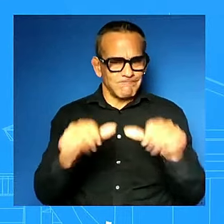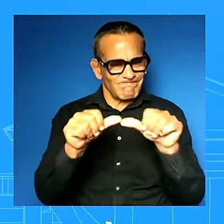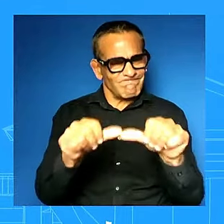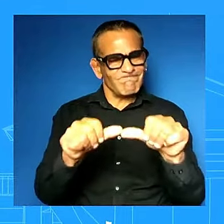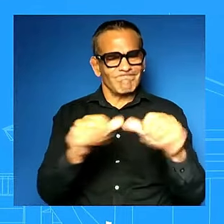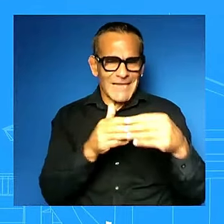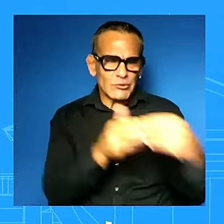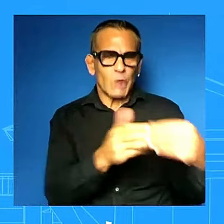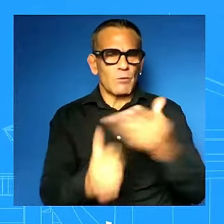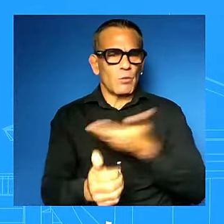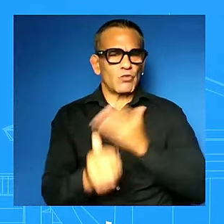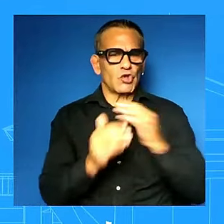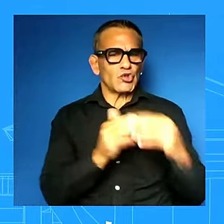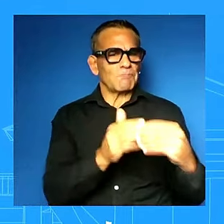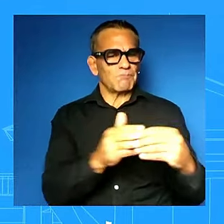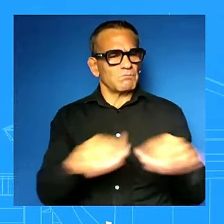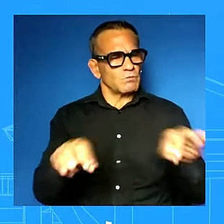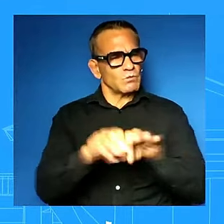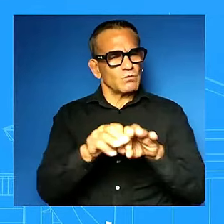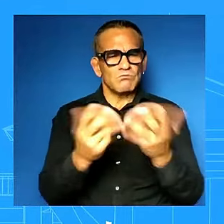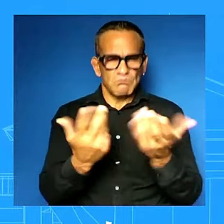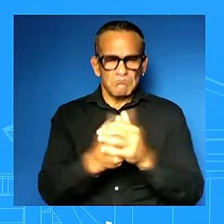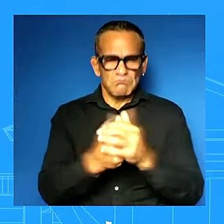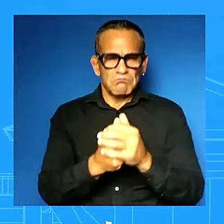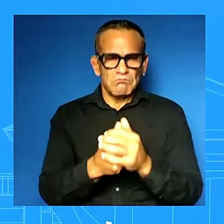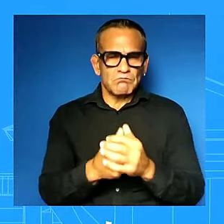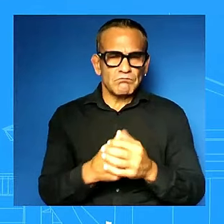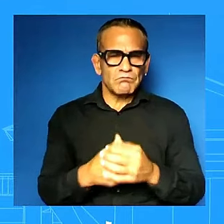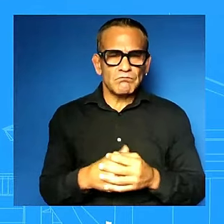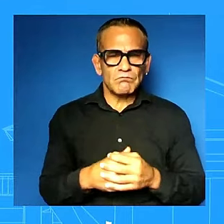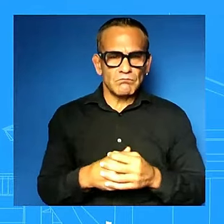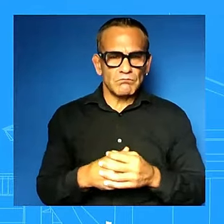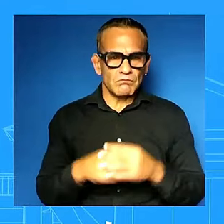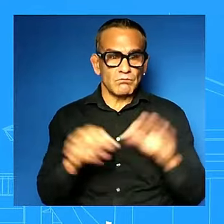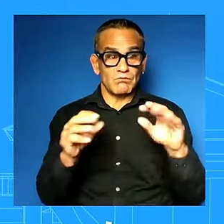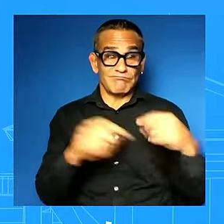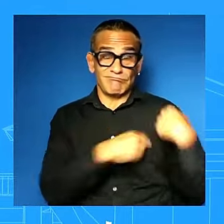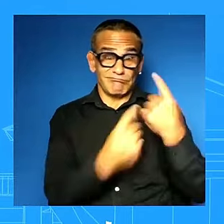something that we've been focused on for more than a year uh since uh july of 2023